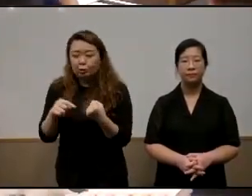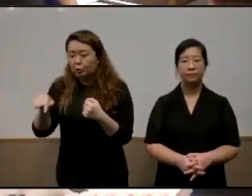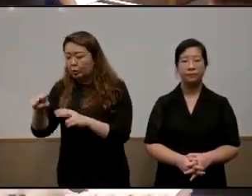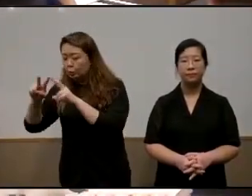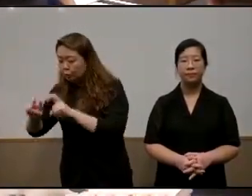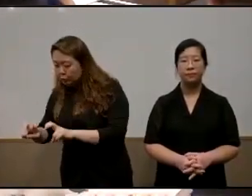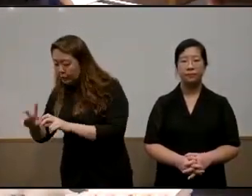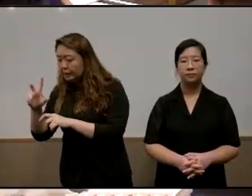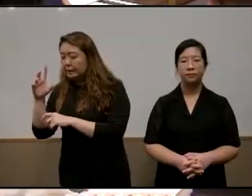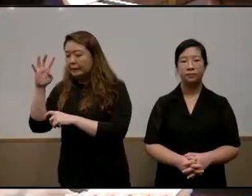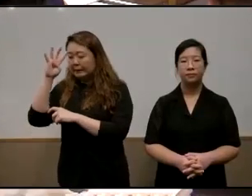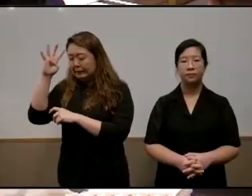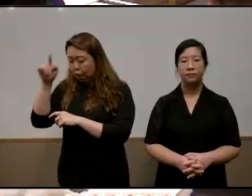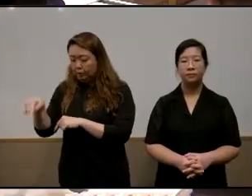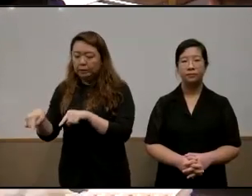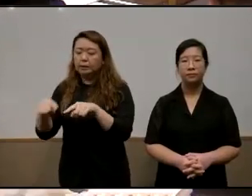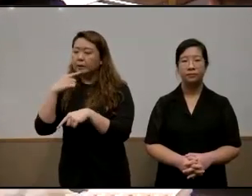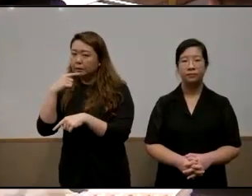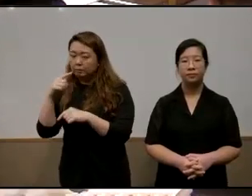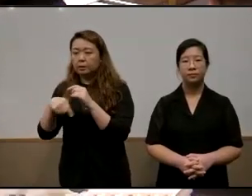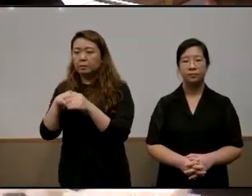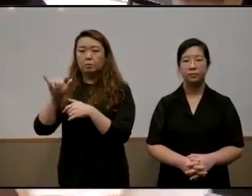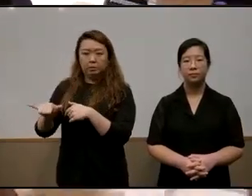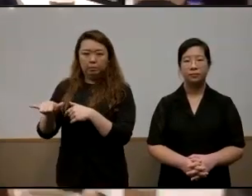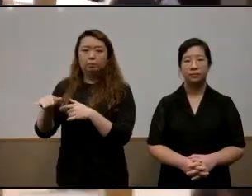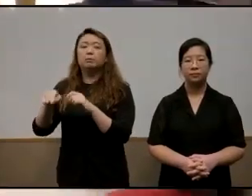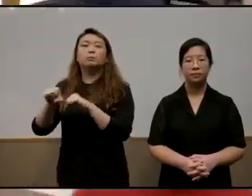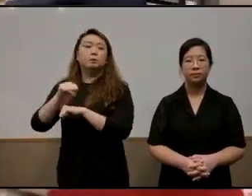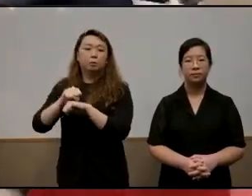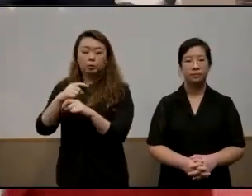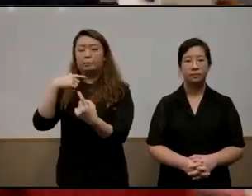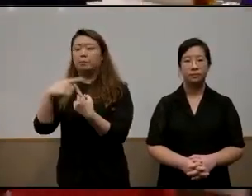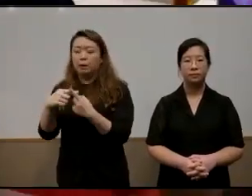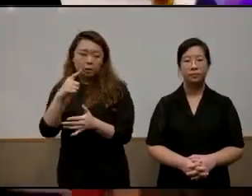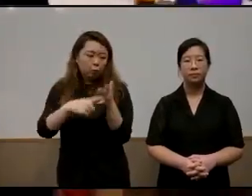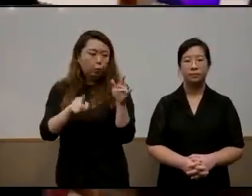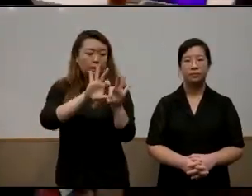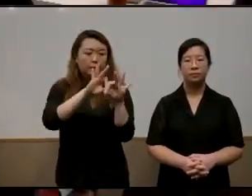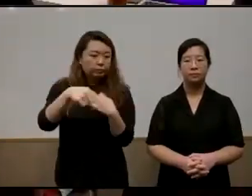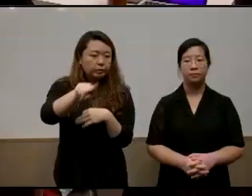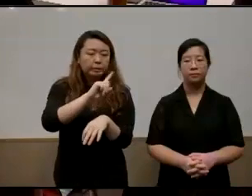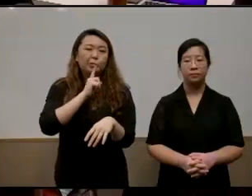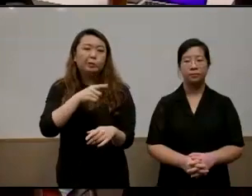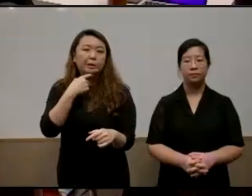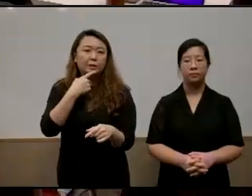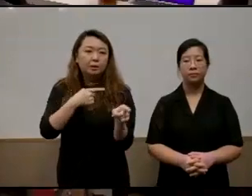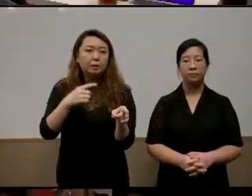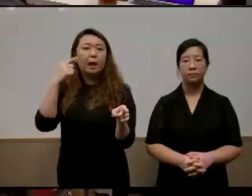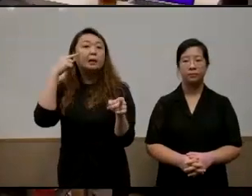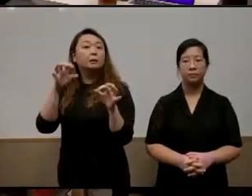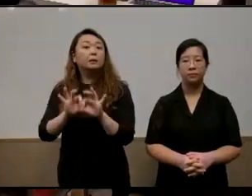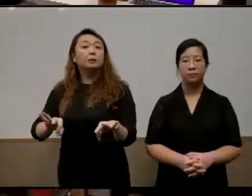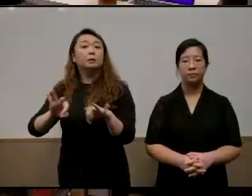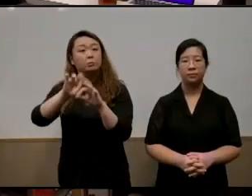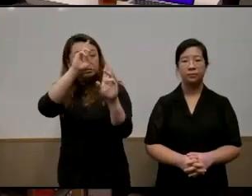what the critical quantitative research suggests about inequality in singapore and what disadvantaged families are saying because i think it's also really important to respect